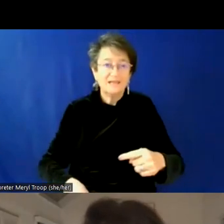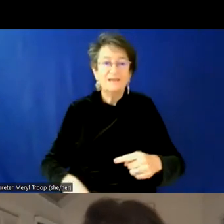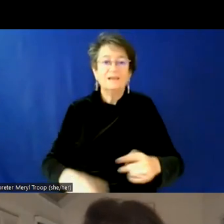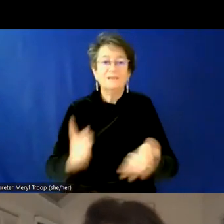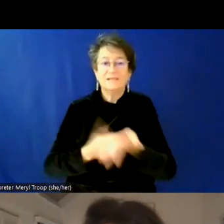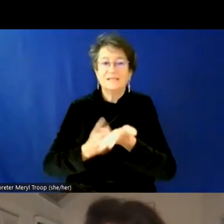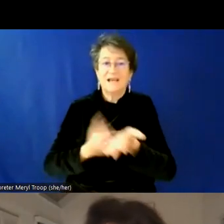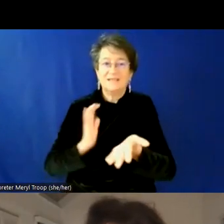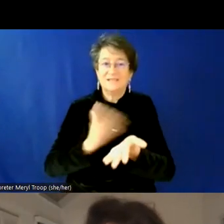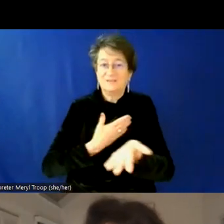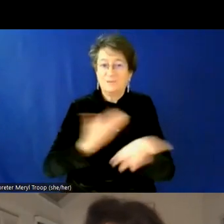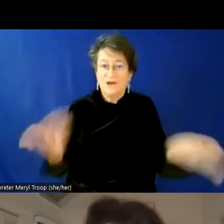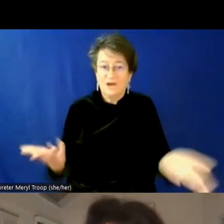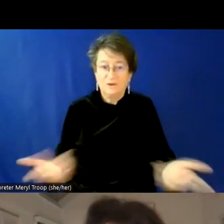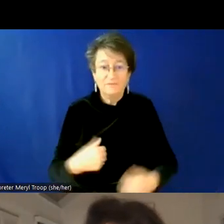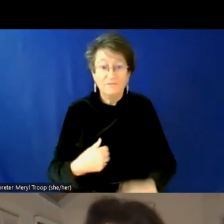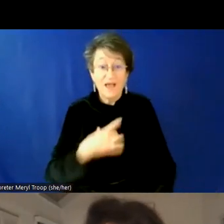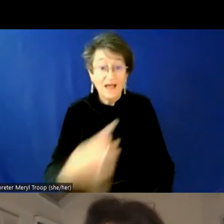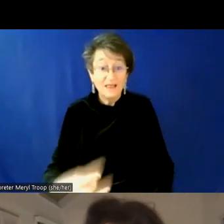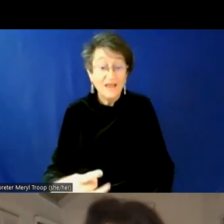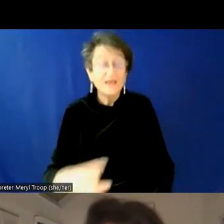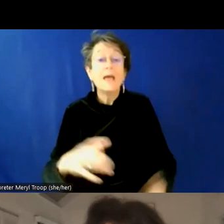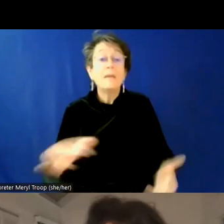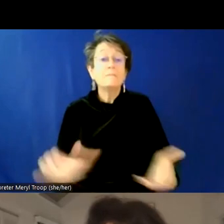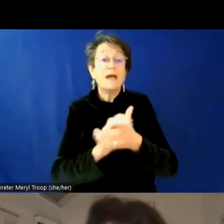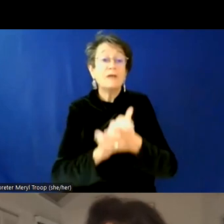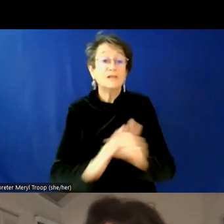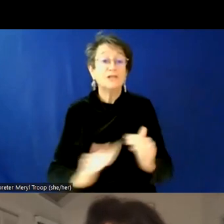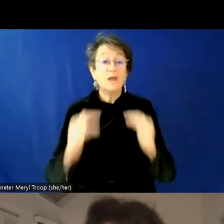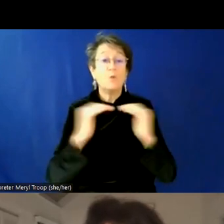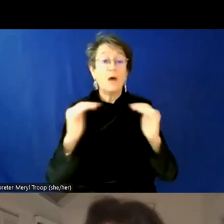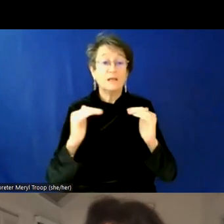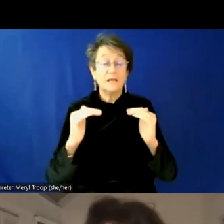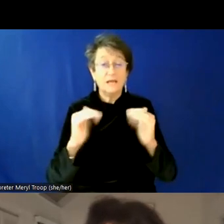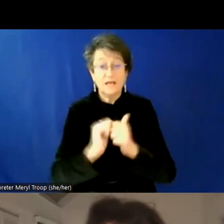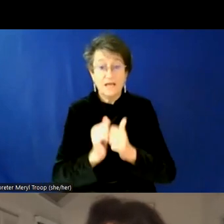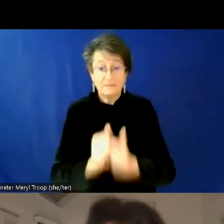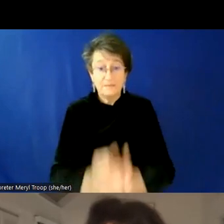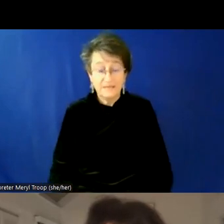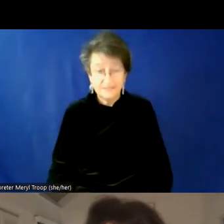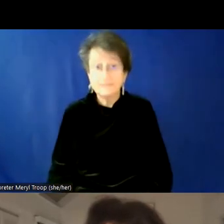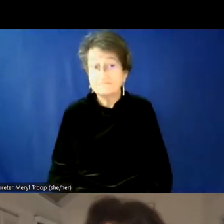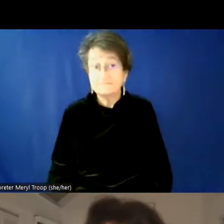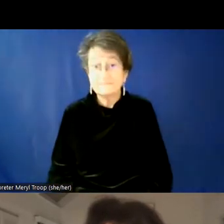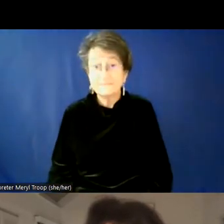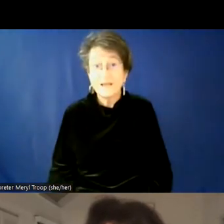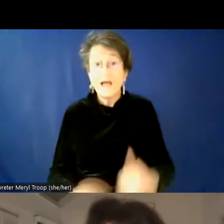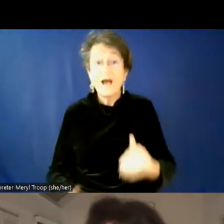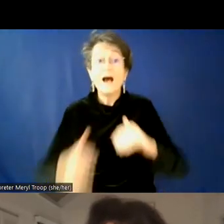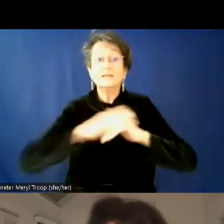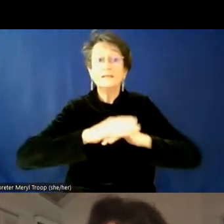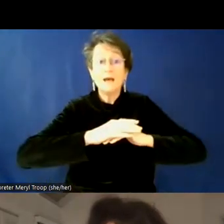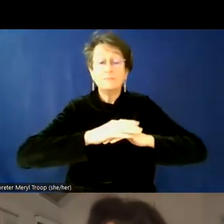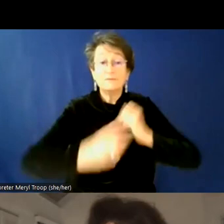thinking back at like the marriage equality campaigns, I think on top of supporting the rights